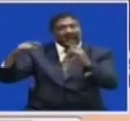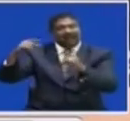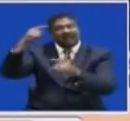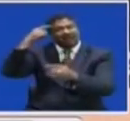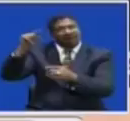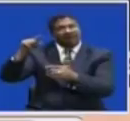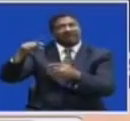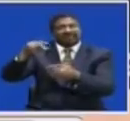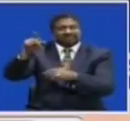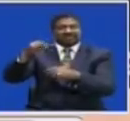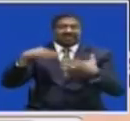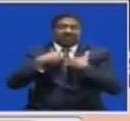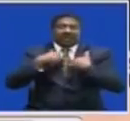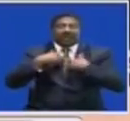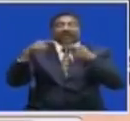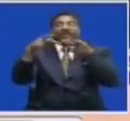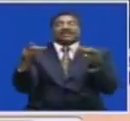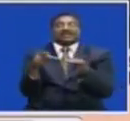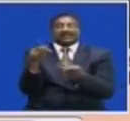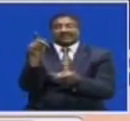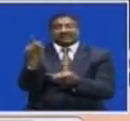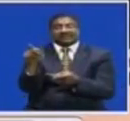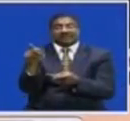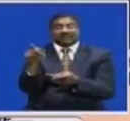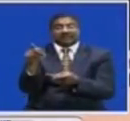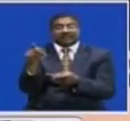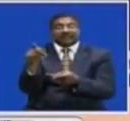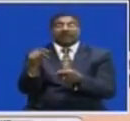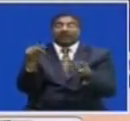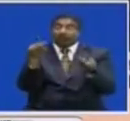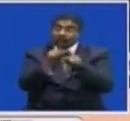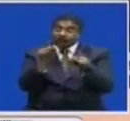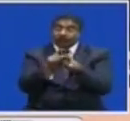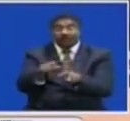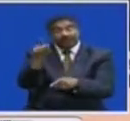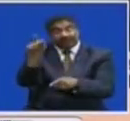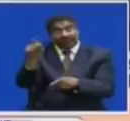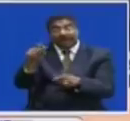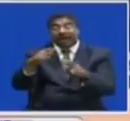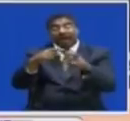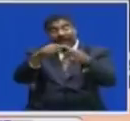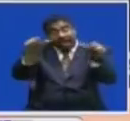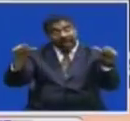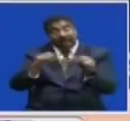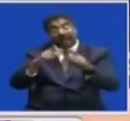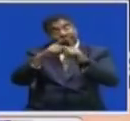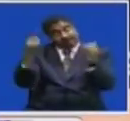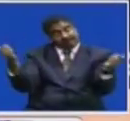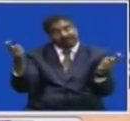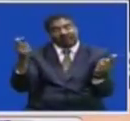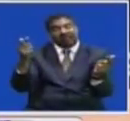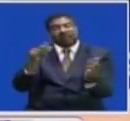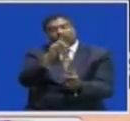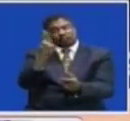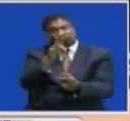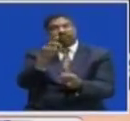parks and wildlife And it's also a big area That we are going to supply Using